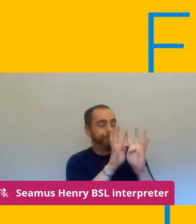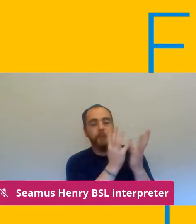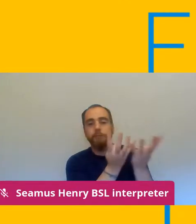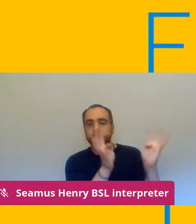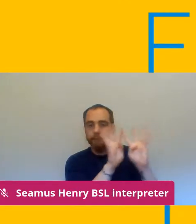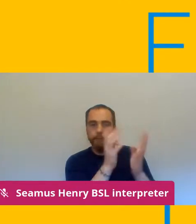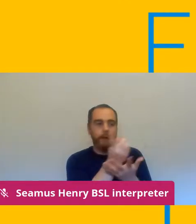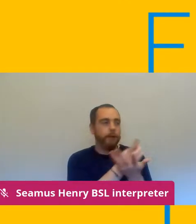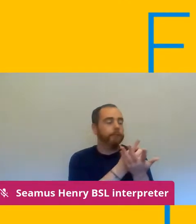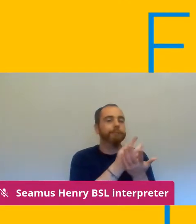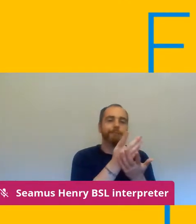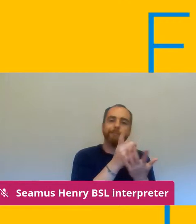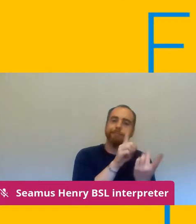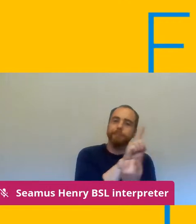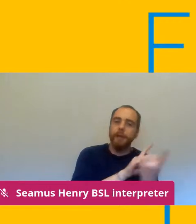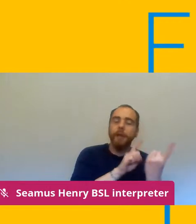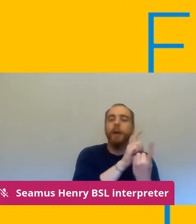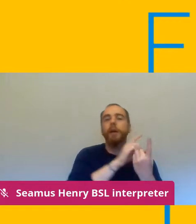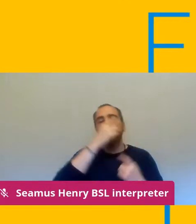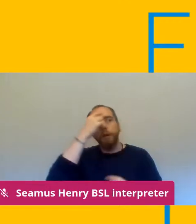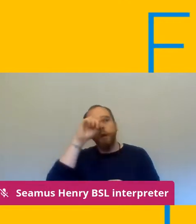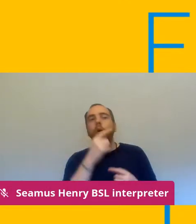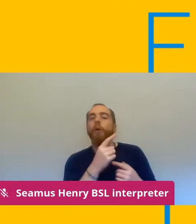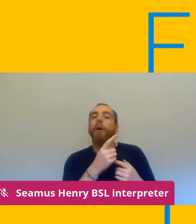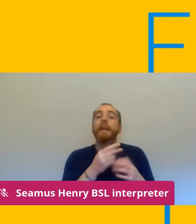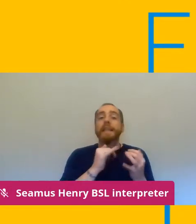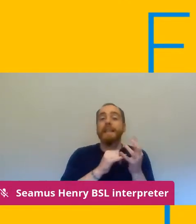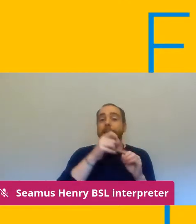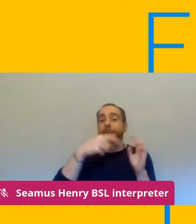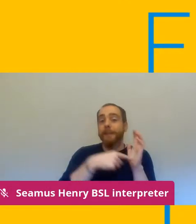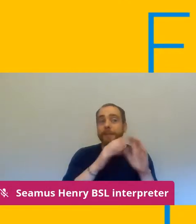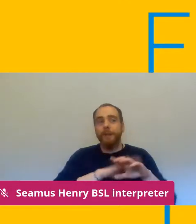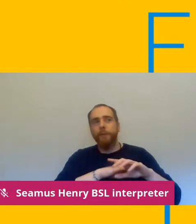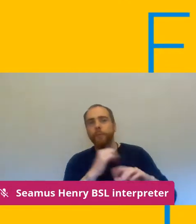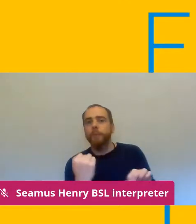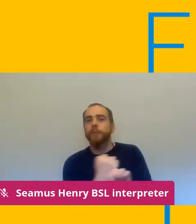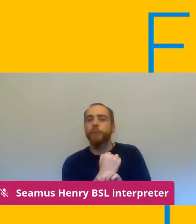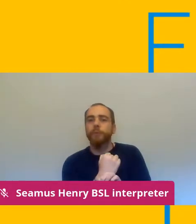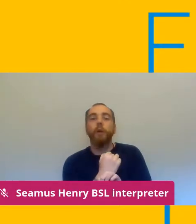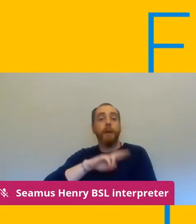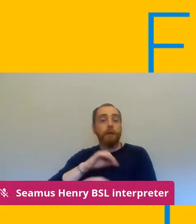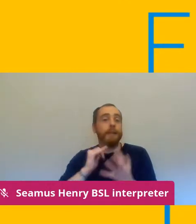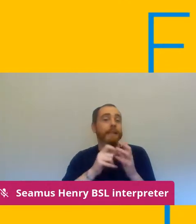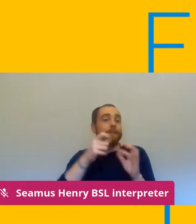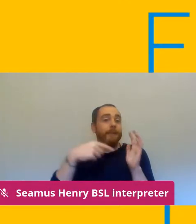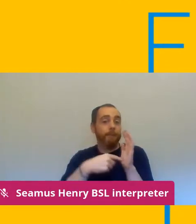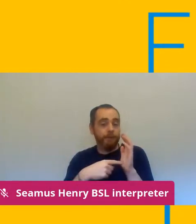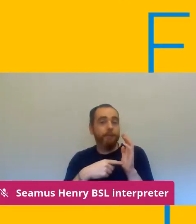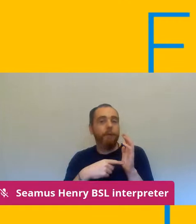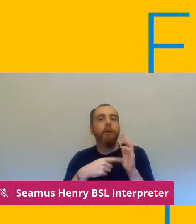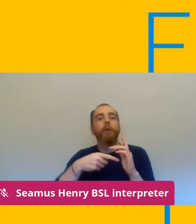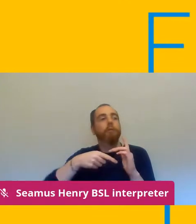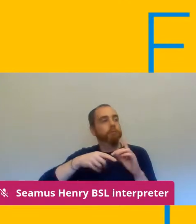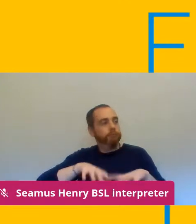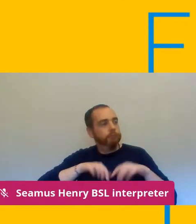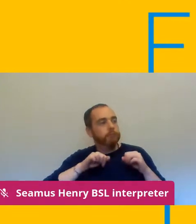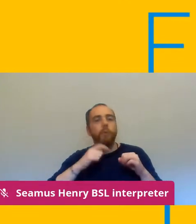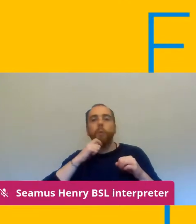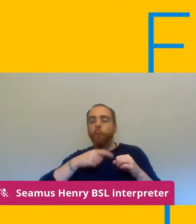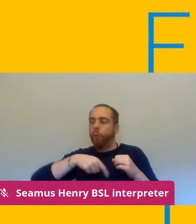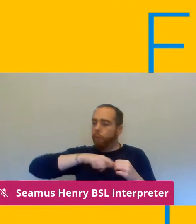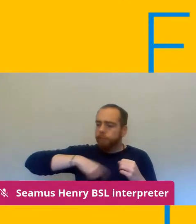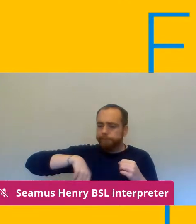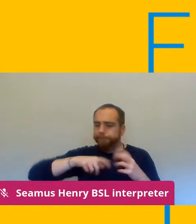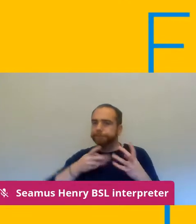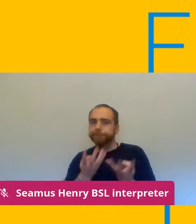uh staff have come back to colleges in september is uh working very hard again with our local branch offices and reps uh to scrutinize